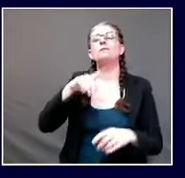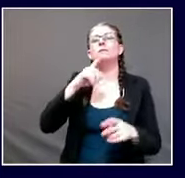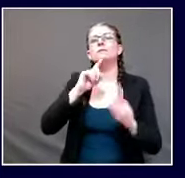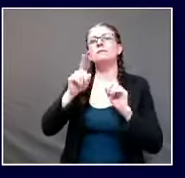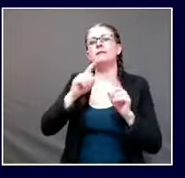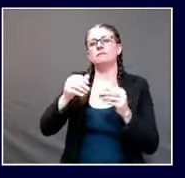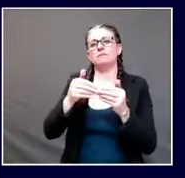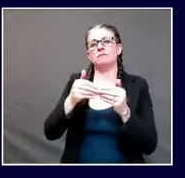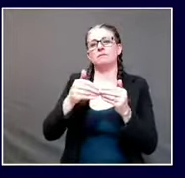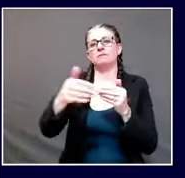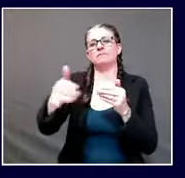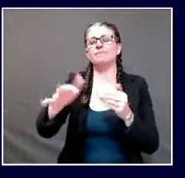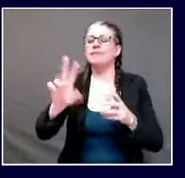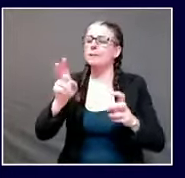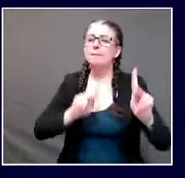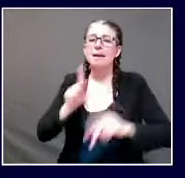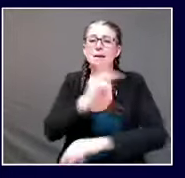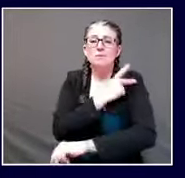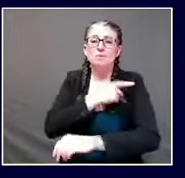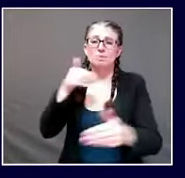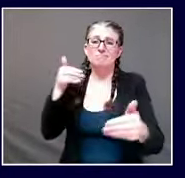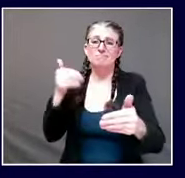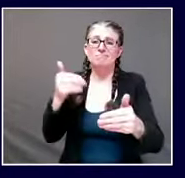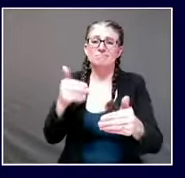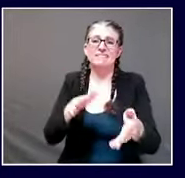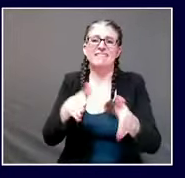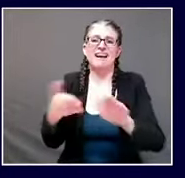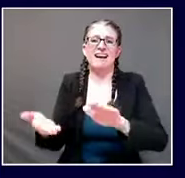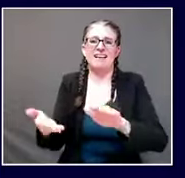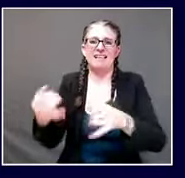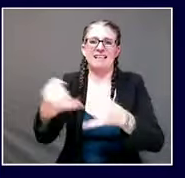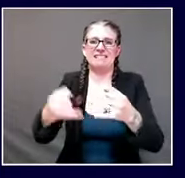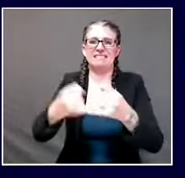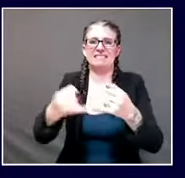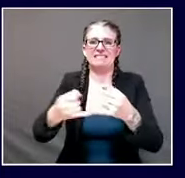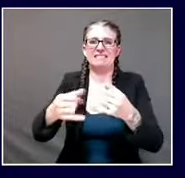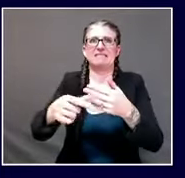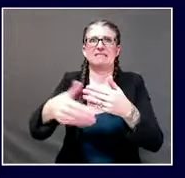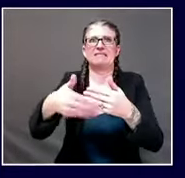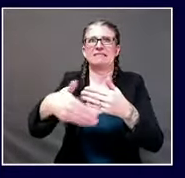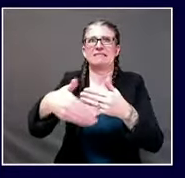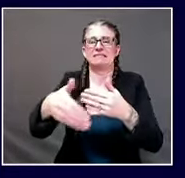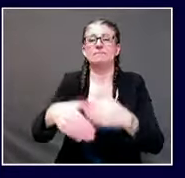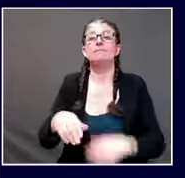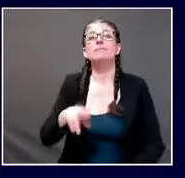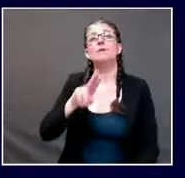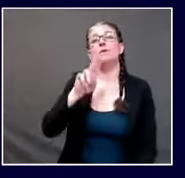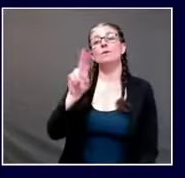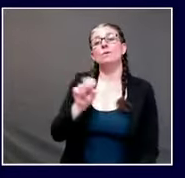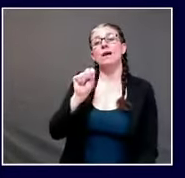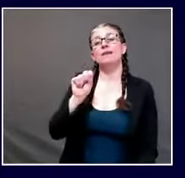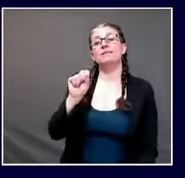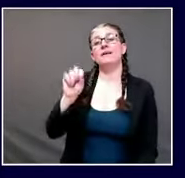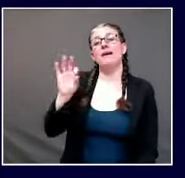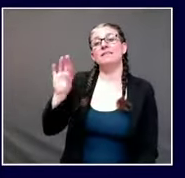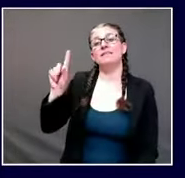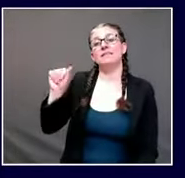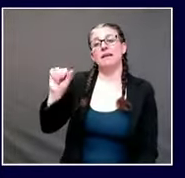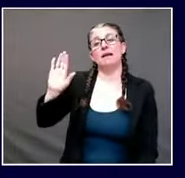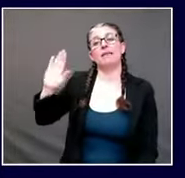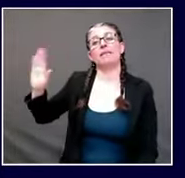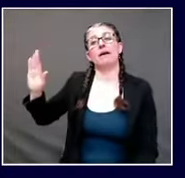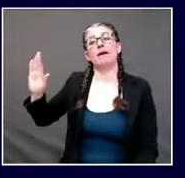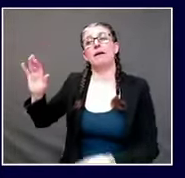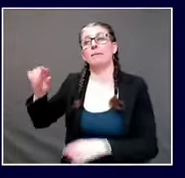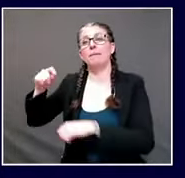was looking at one set of endpoints the us fda was looking at a slightly different set uh but it's not as if one conflicted with the other